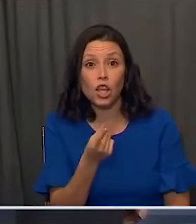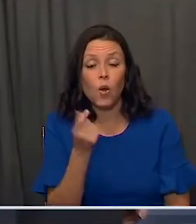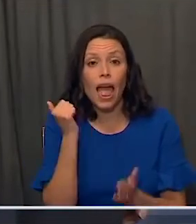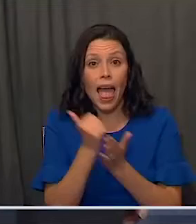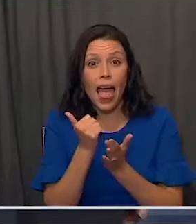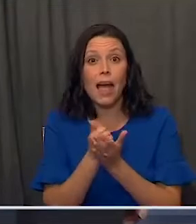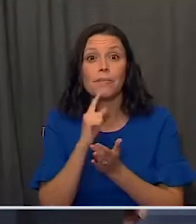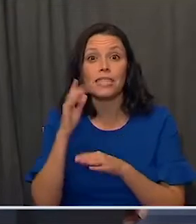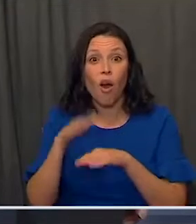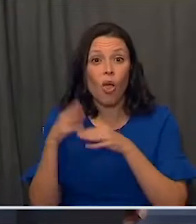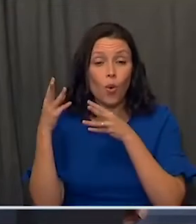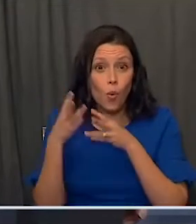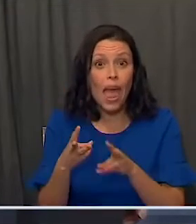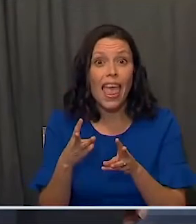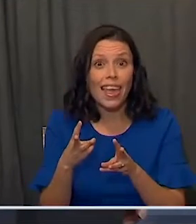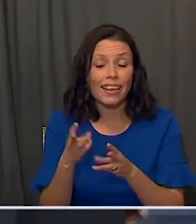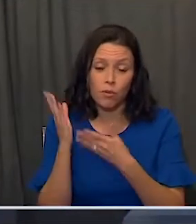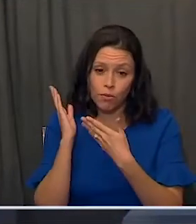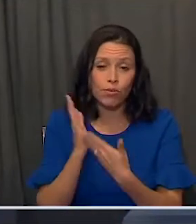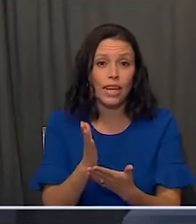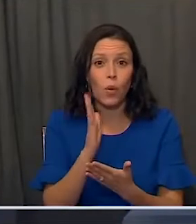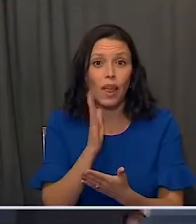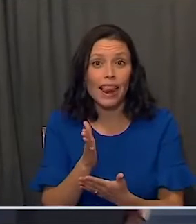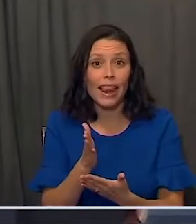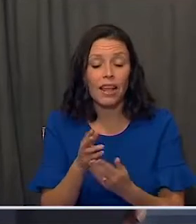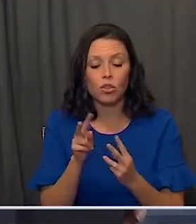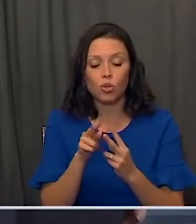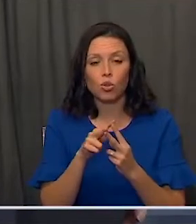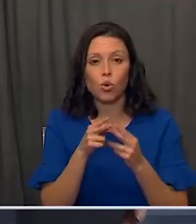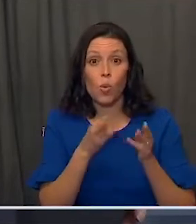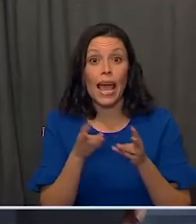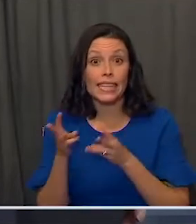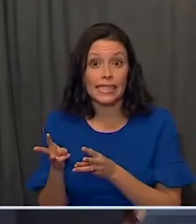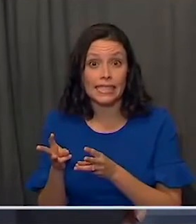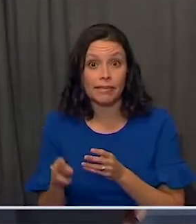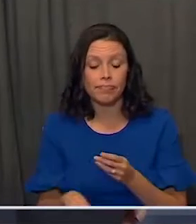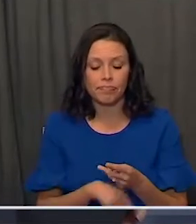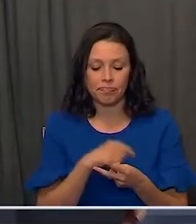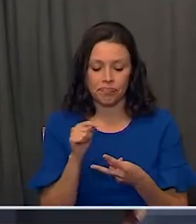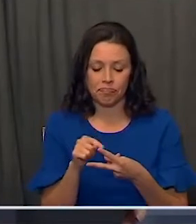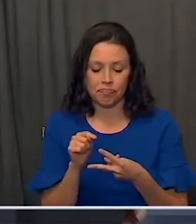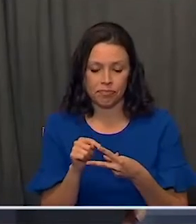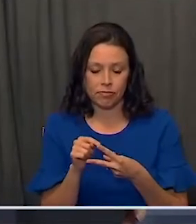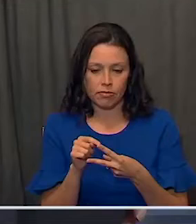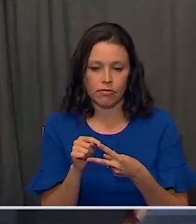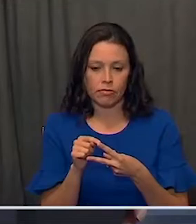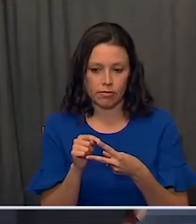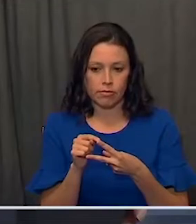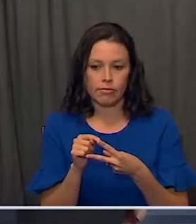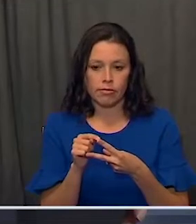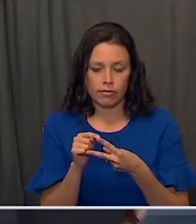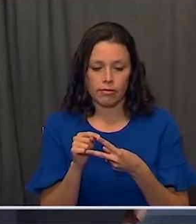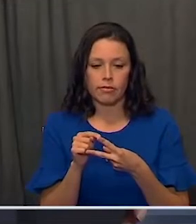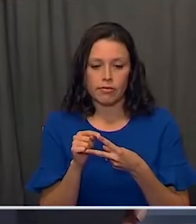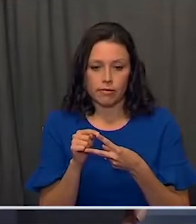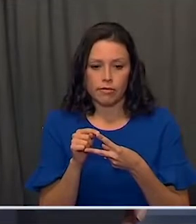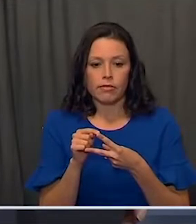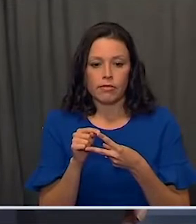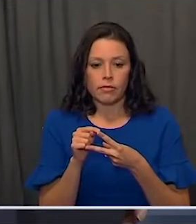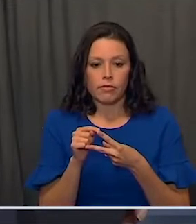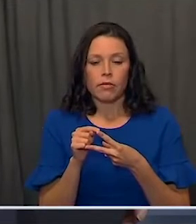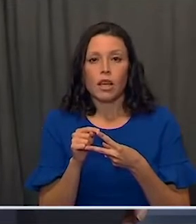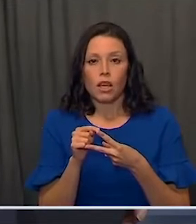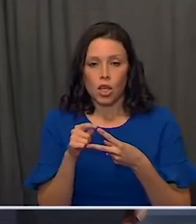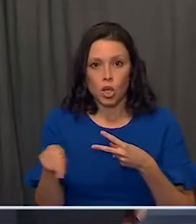help is on the way, which has two aspects to it. It means that we need to actually double